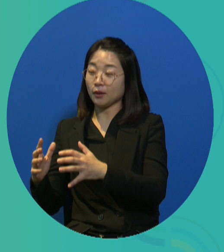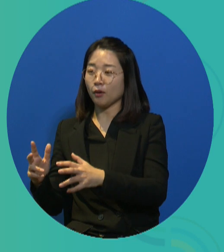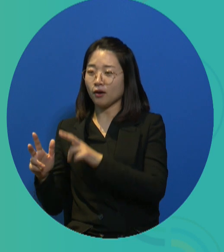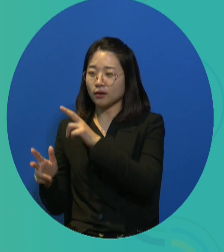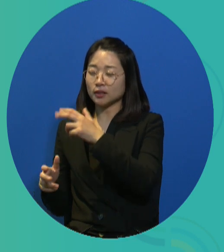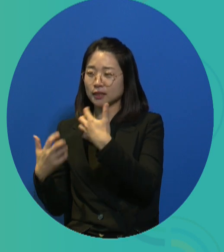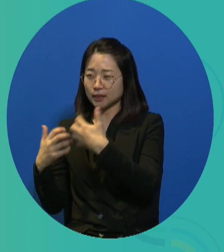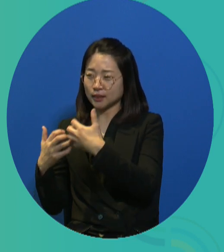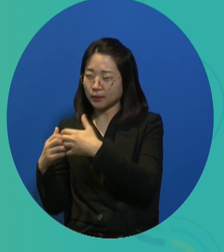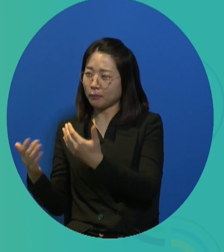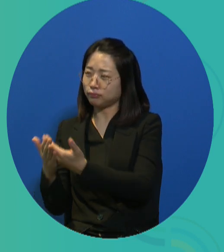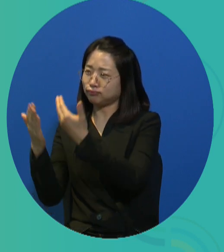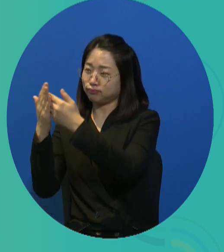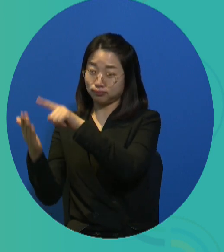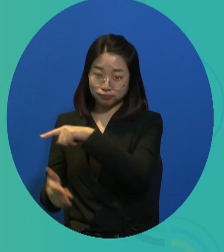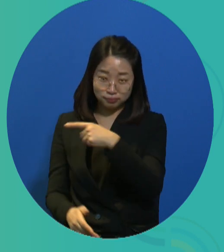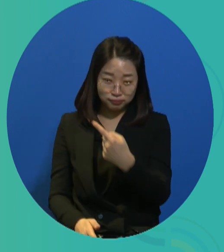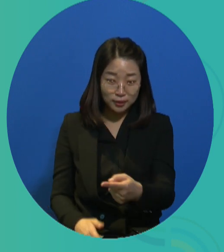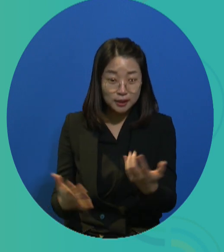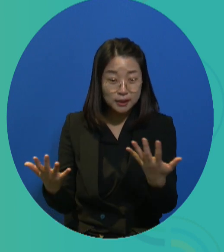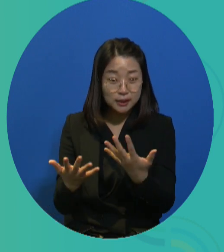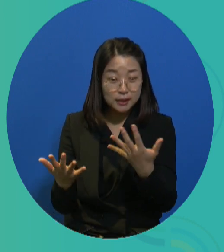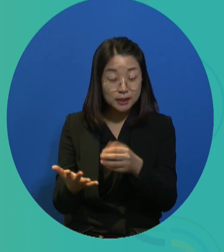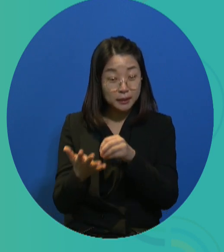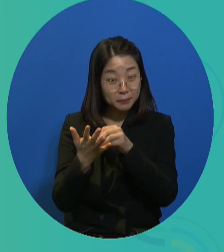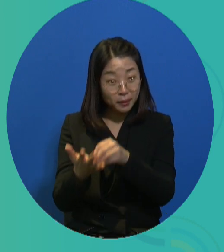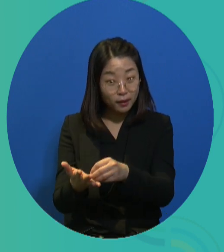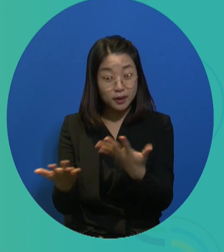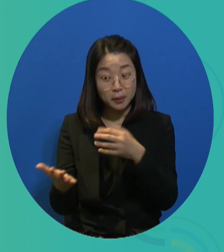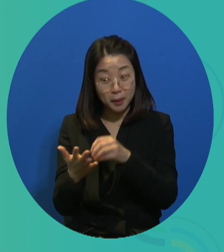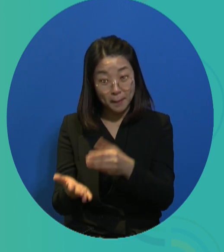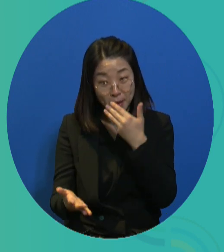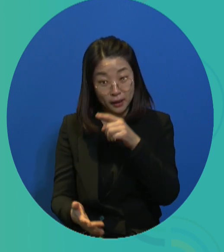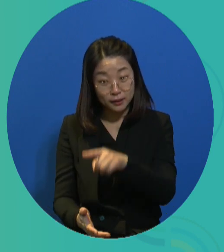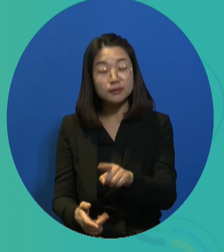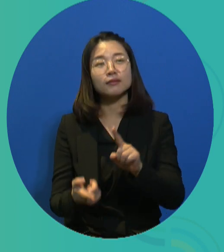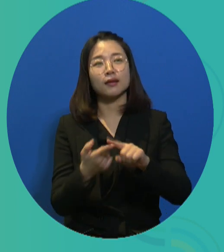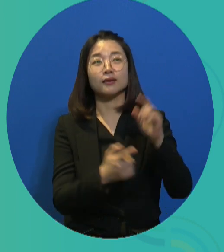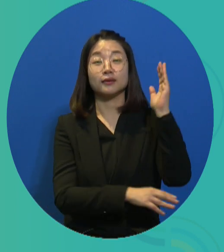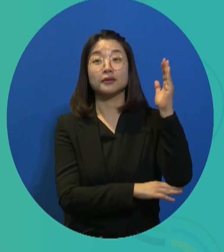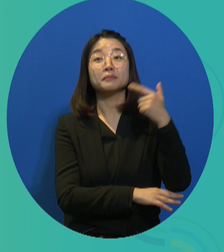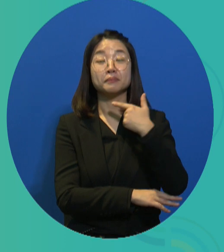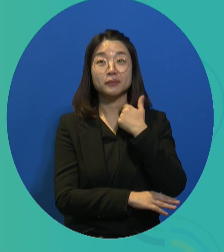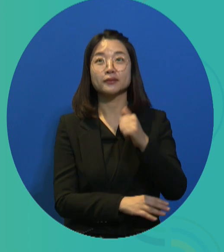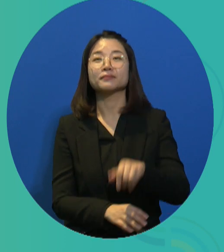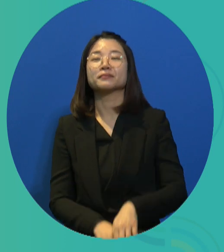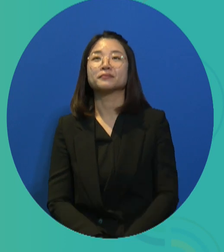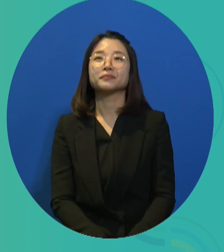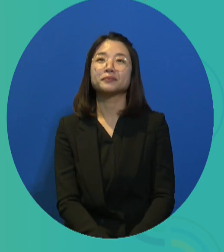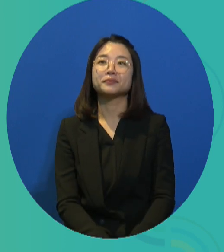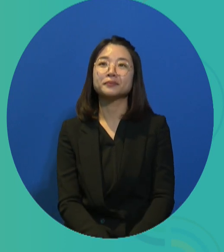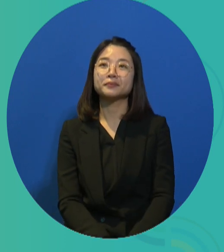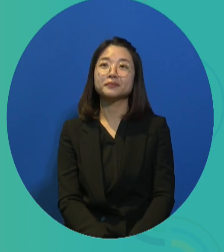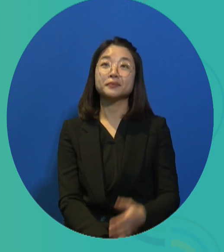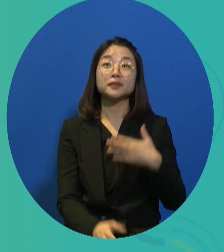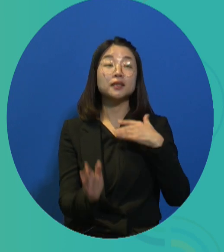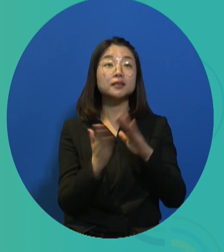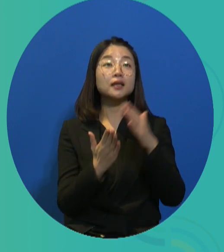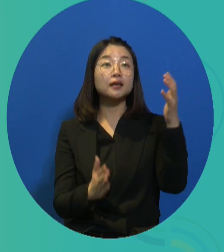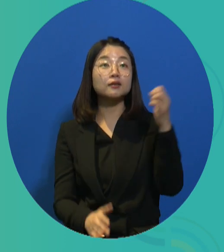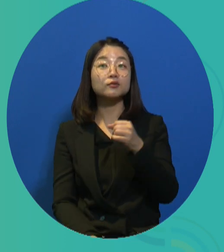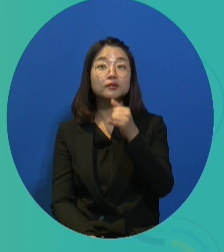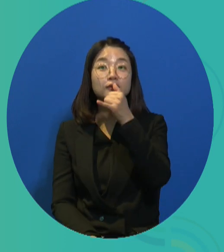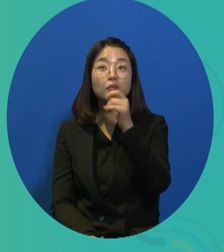put out a report on job guarantee versus a universal